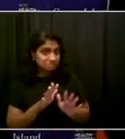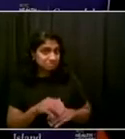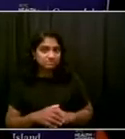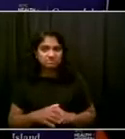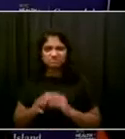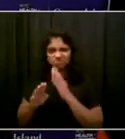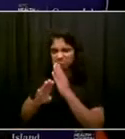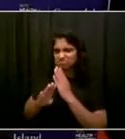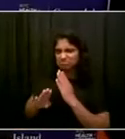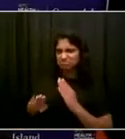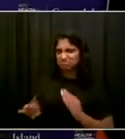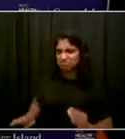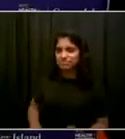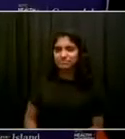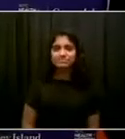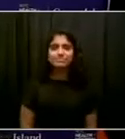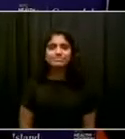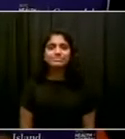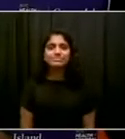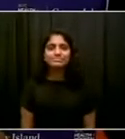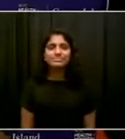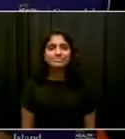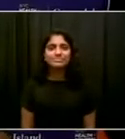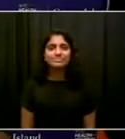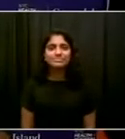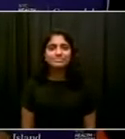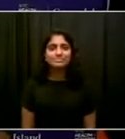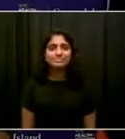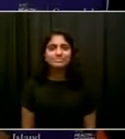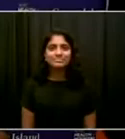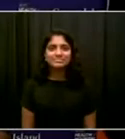They're ready there. They're getting there.